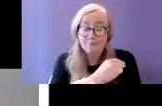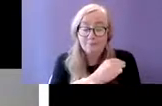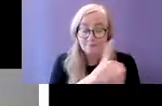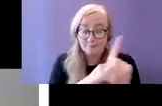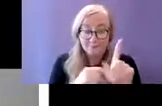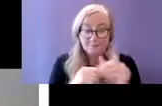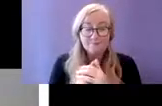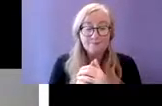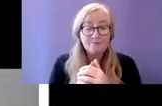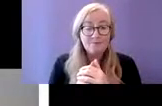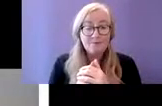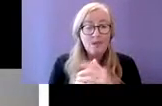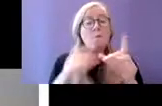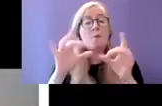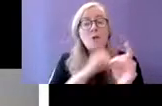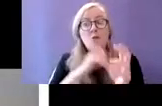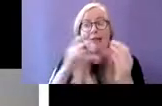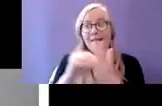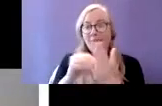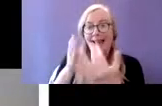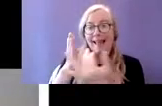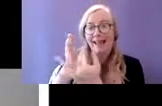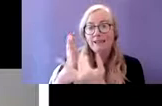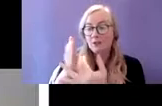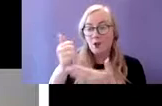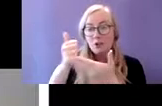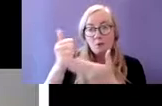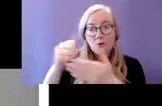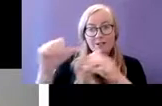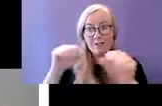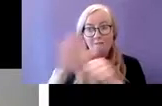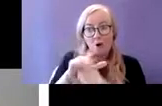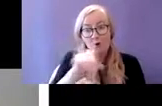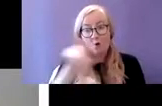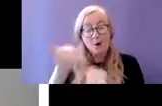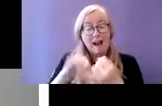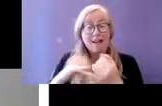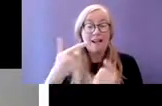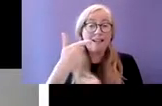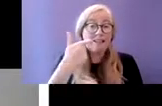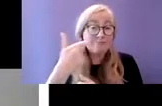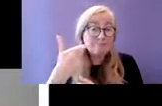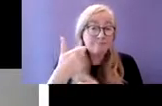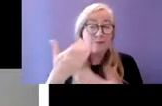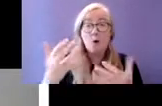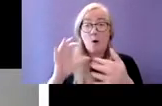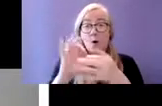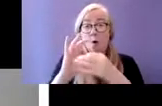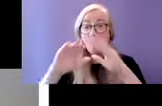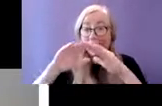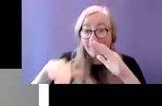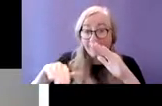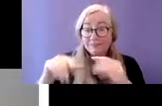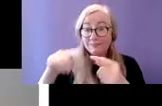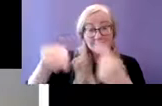who have addiction comorbidities and homelessness cross-disciplinary models of support for adults with ASD